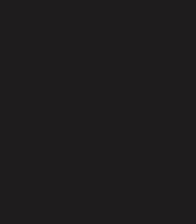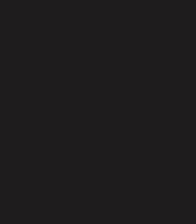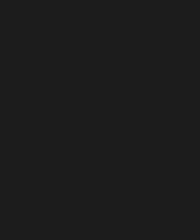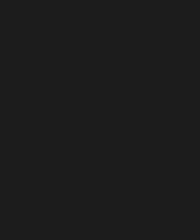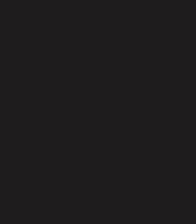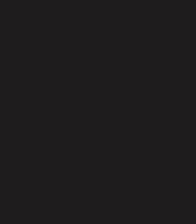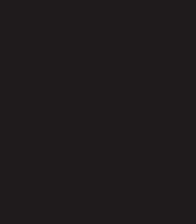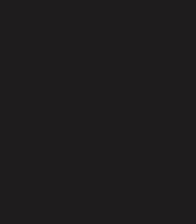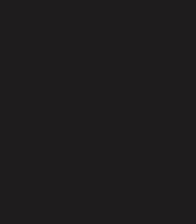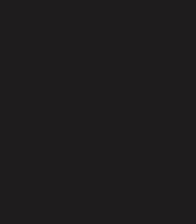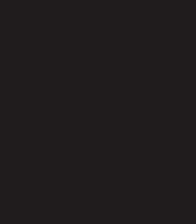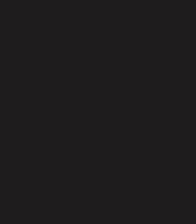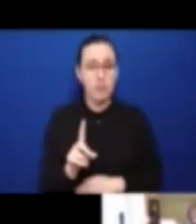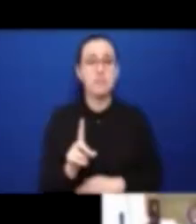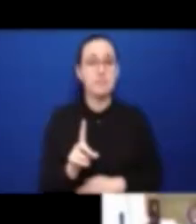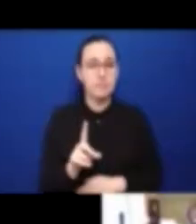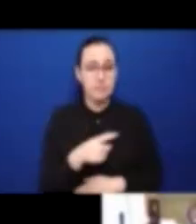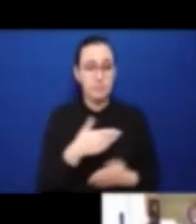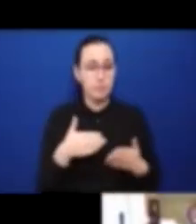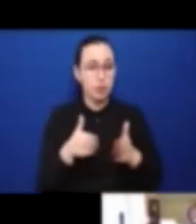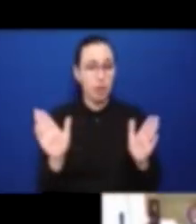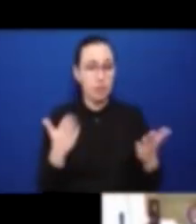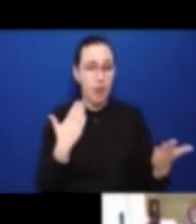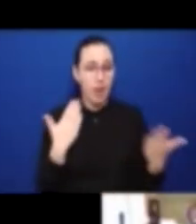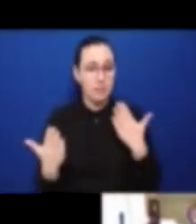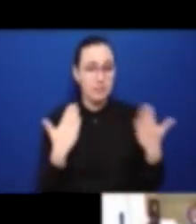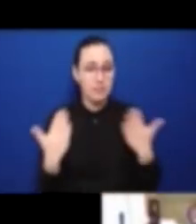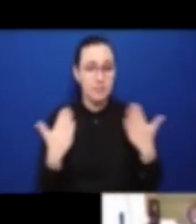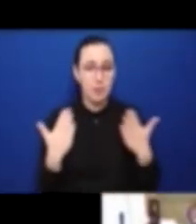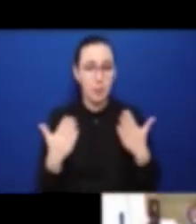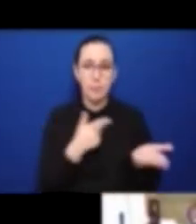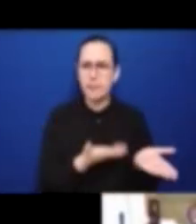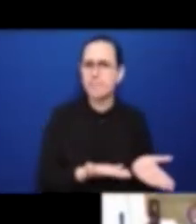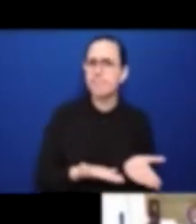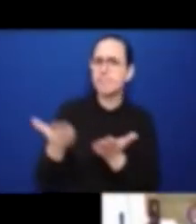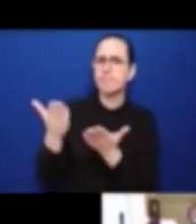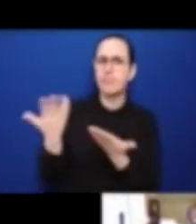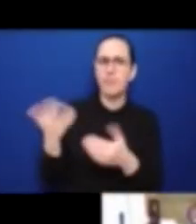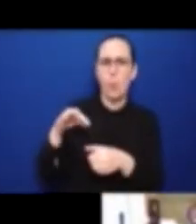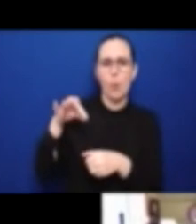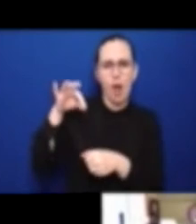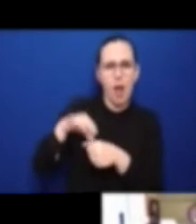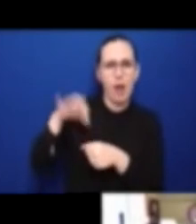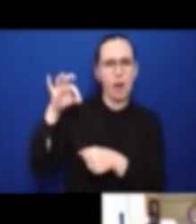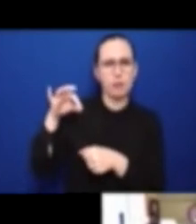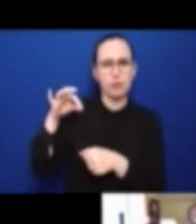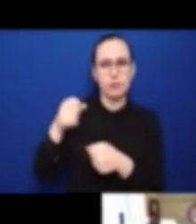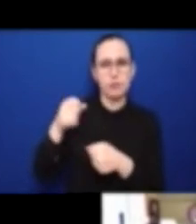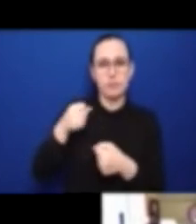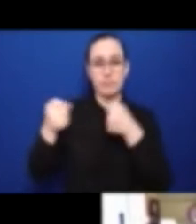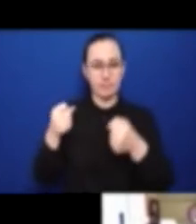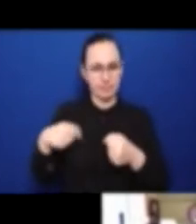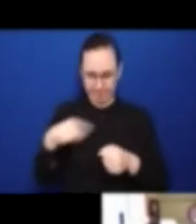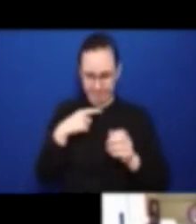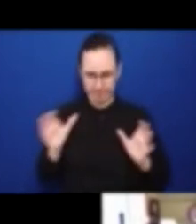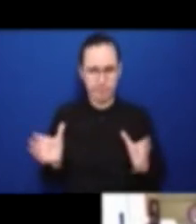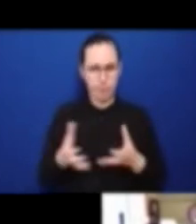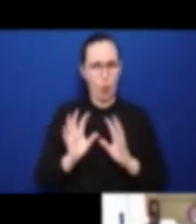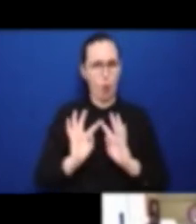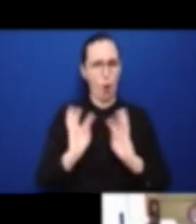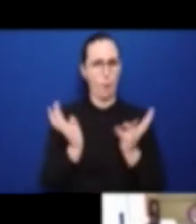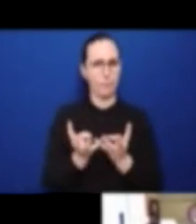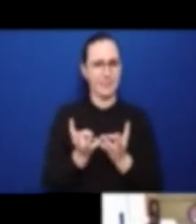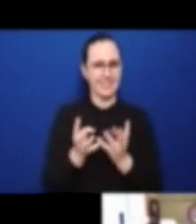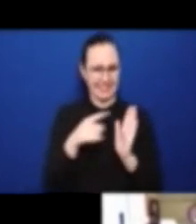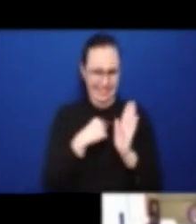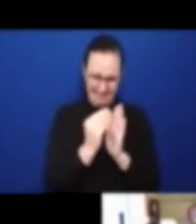And that created the ad hoc committee that ultimately led to our work, drafting the convention. And, and then finally,